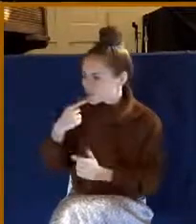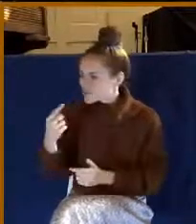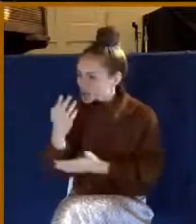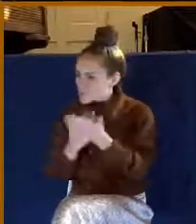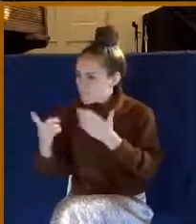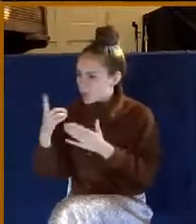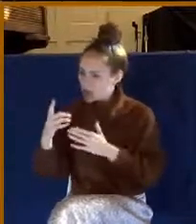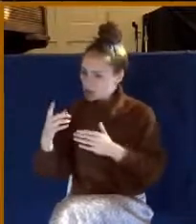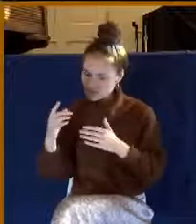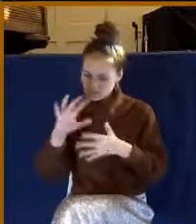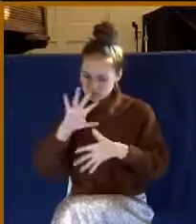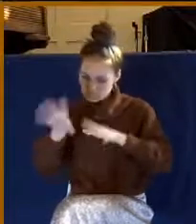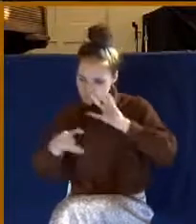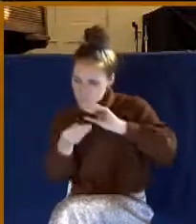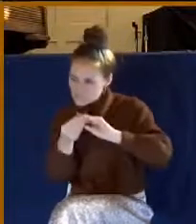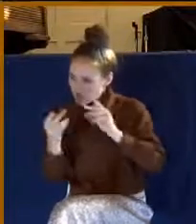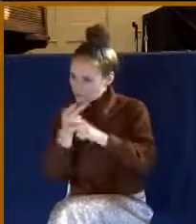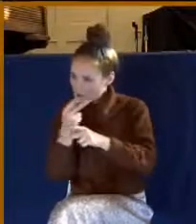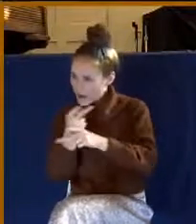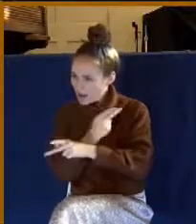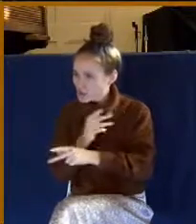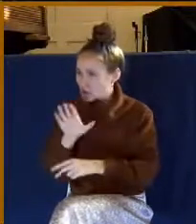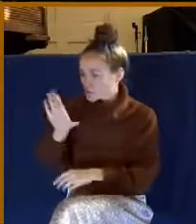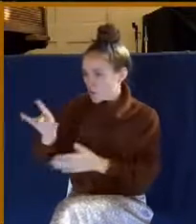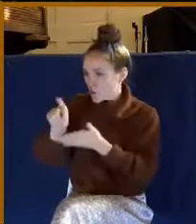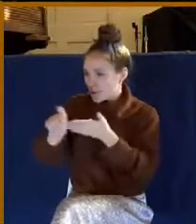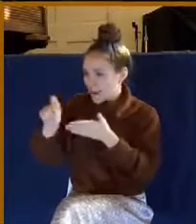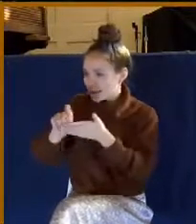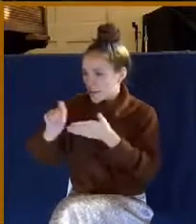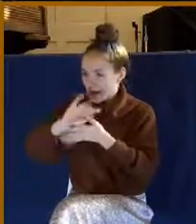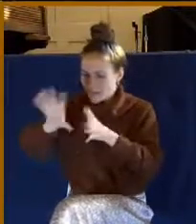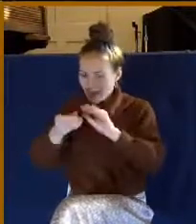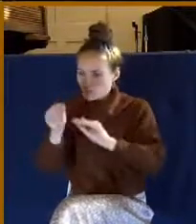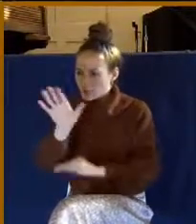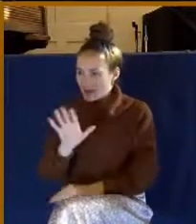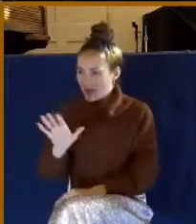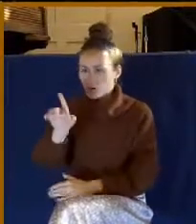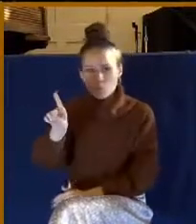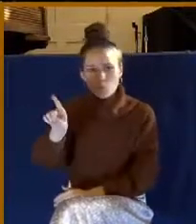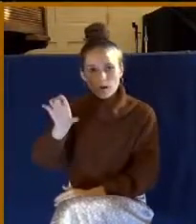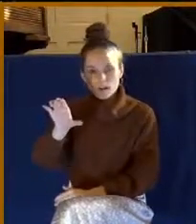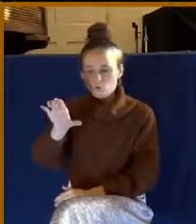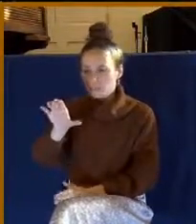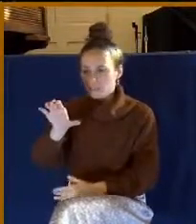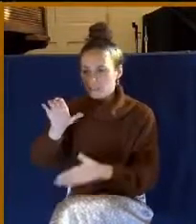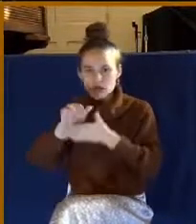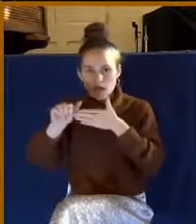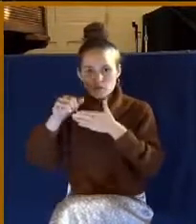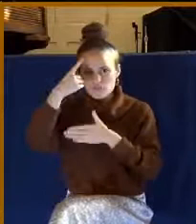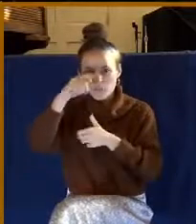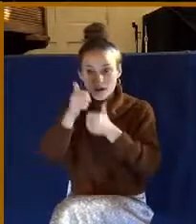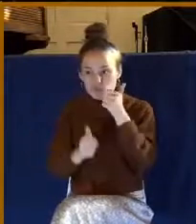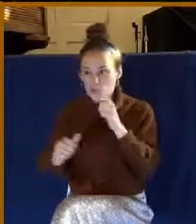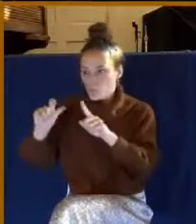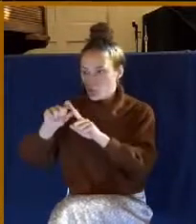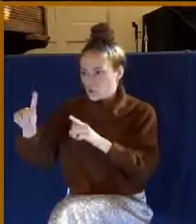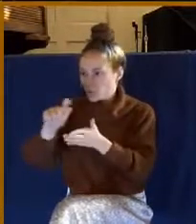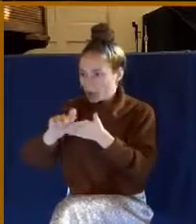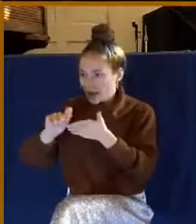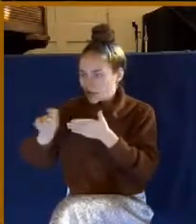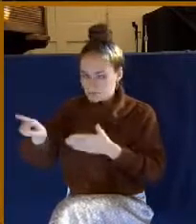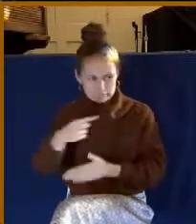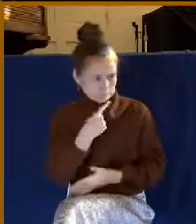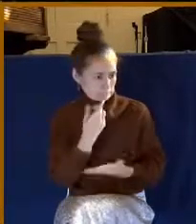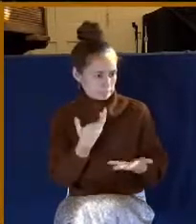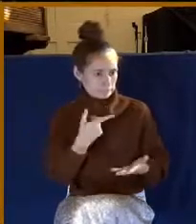your writings amounts to over $100 a word. And Mr. Kipling raised his eyebrows and said, I did not know that. And then